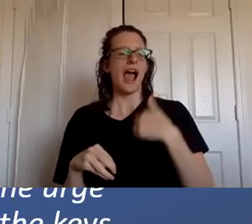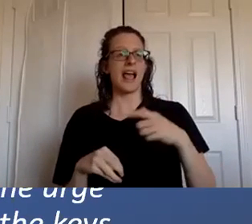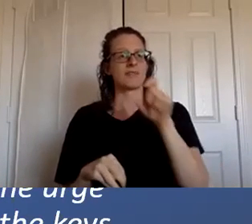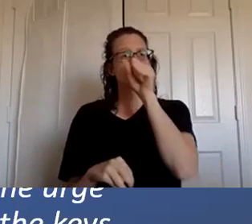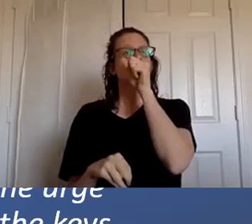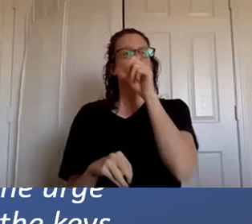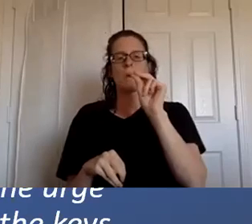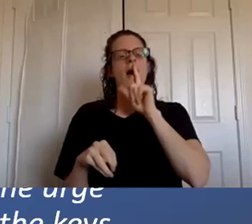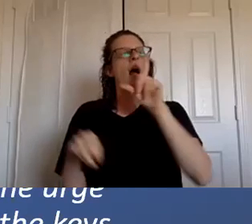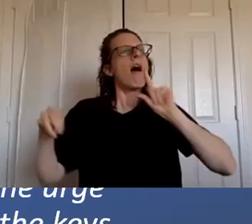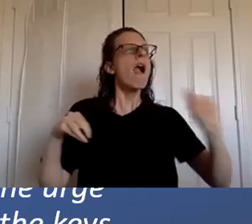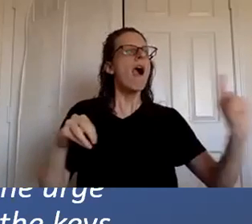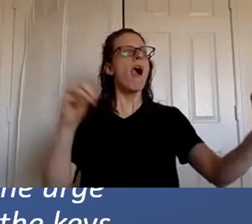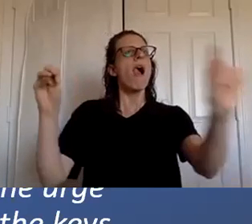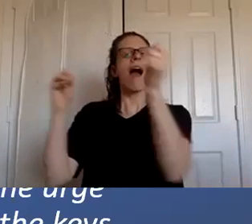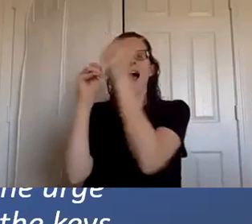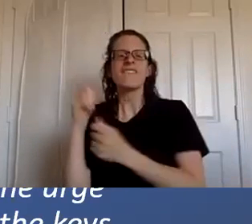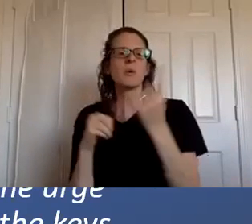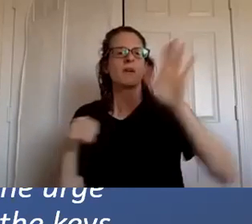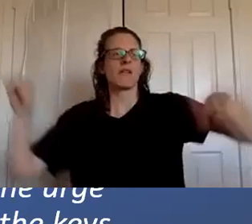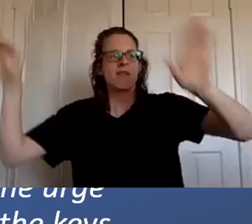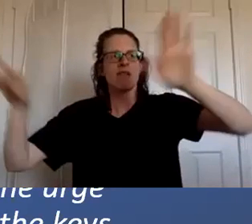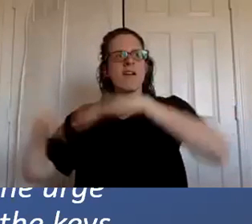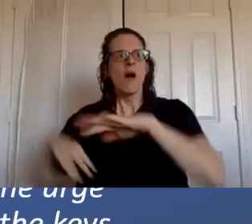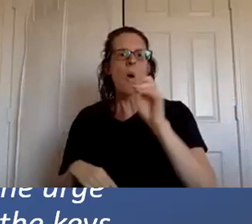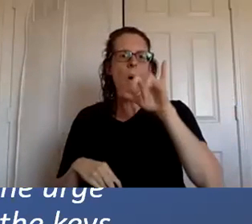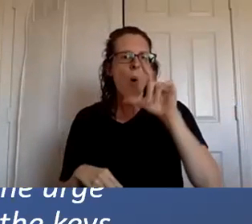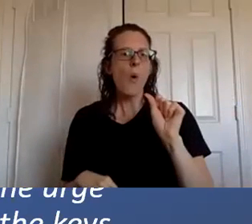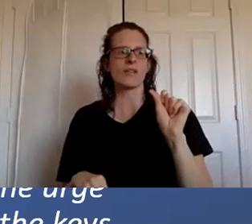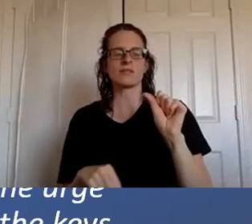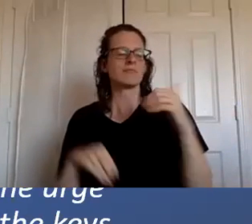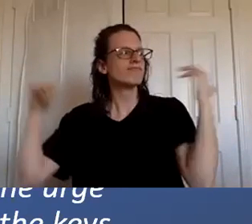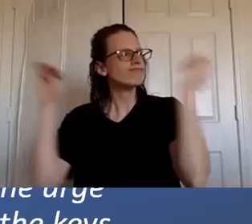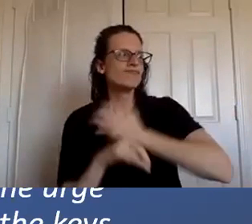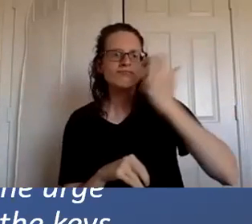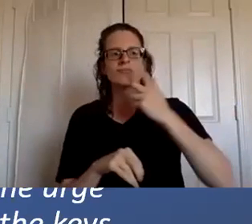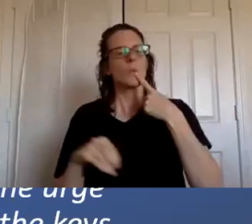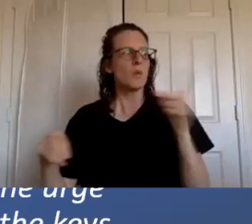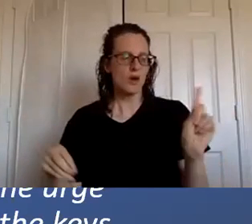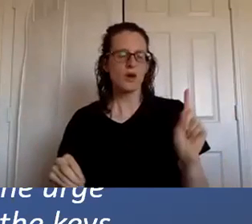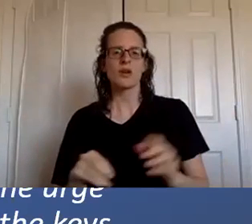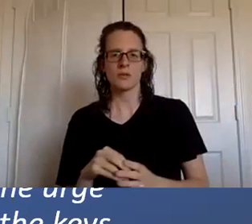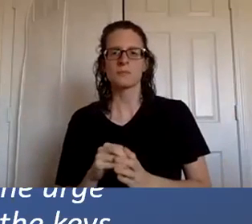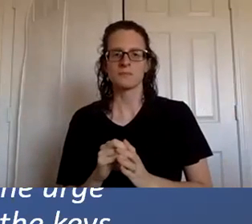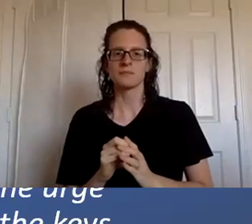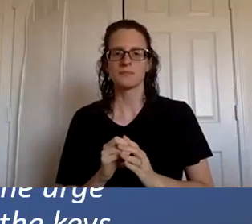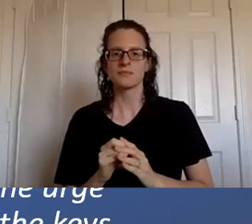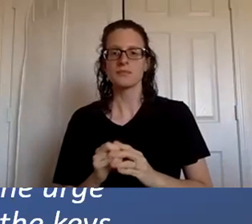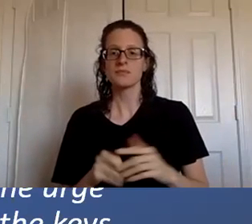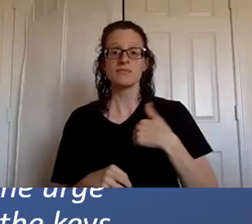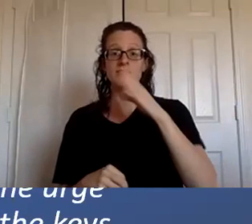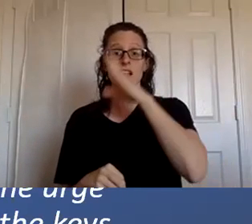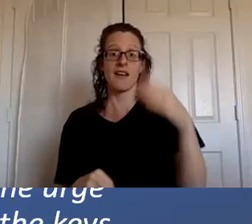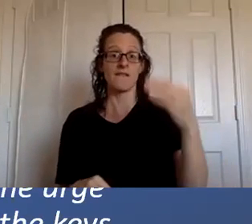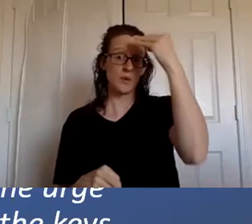it and I just started telling everybody about these amazing little oils um I never knew